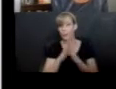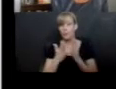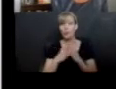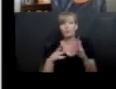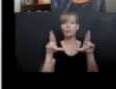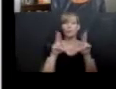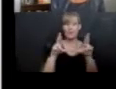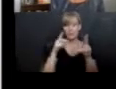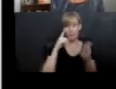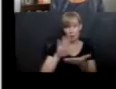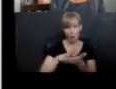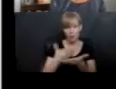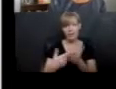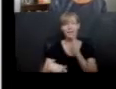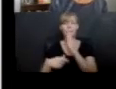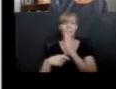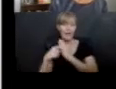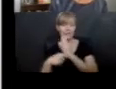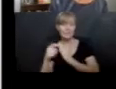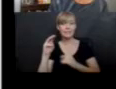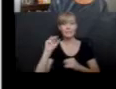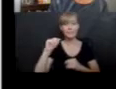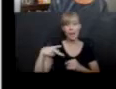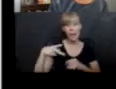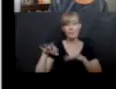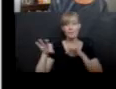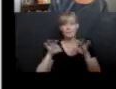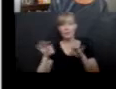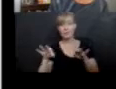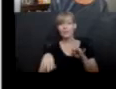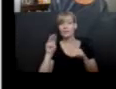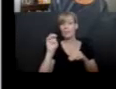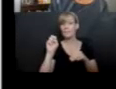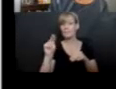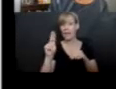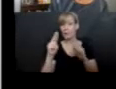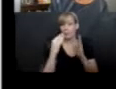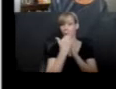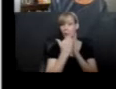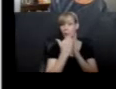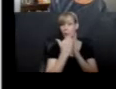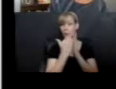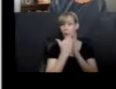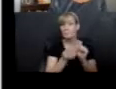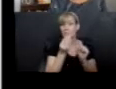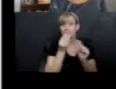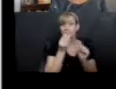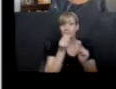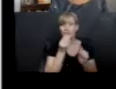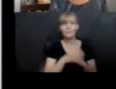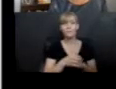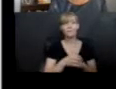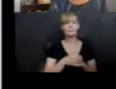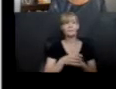that you can cook. Magazines, maps, directions, menus full of sweet selections. There's